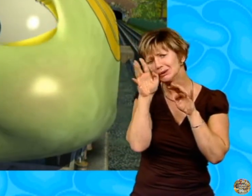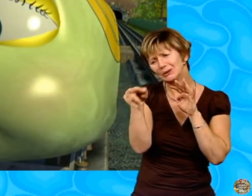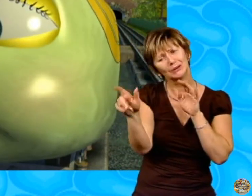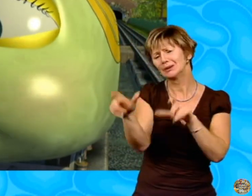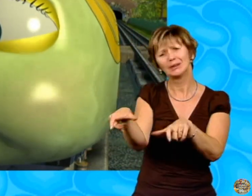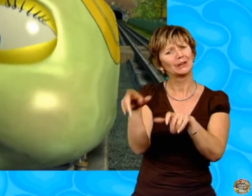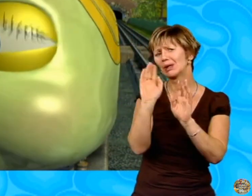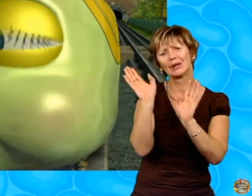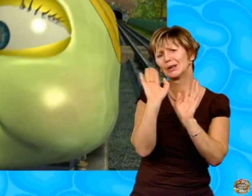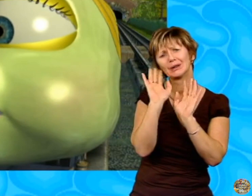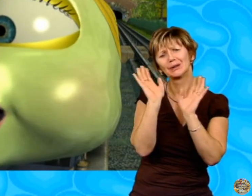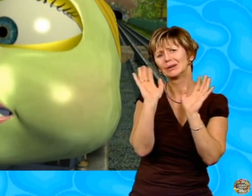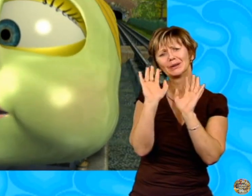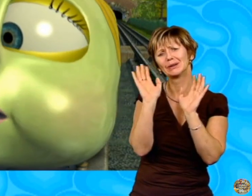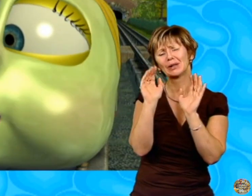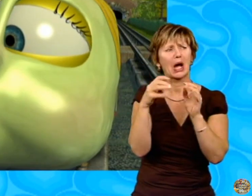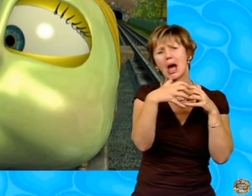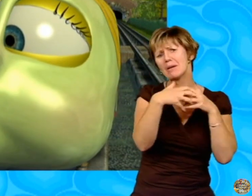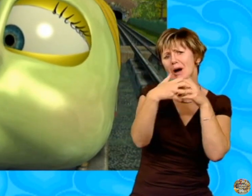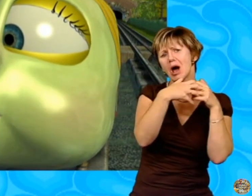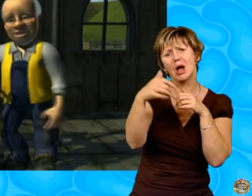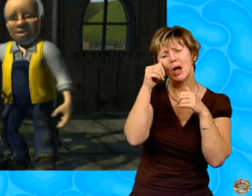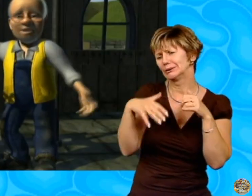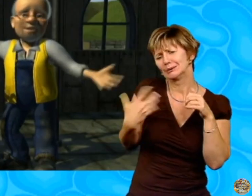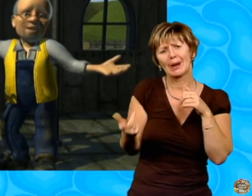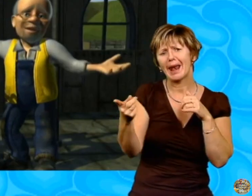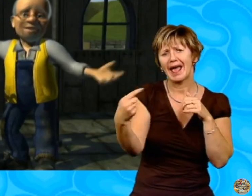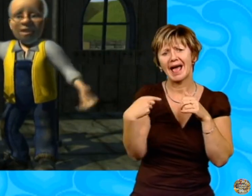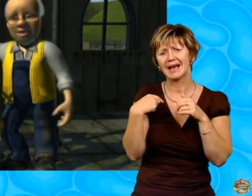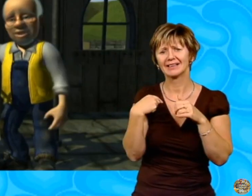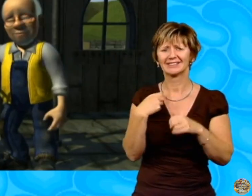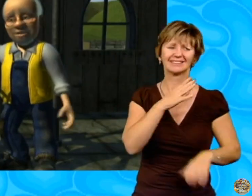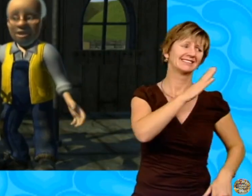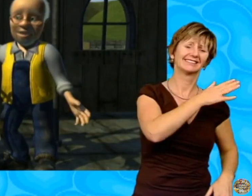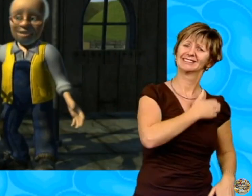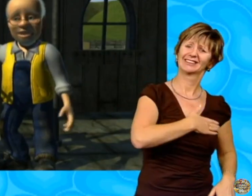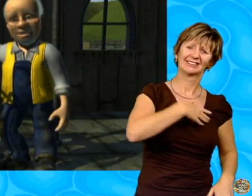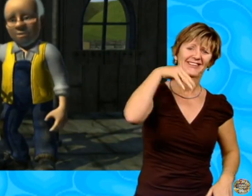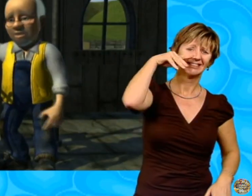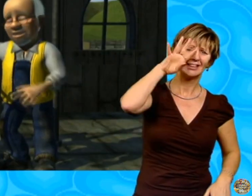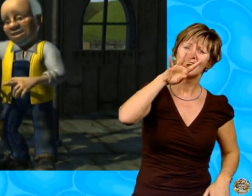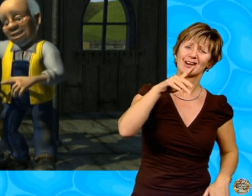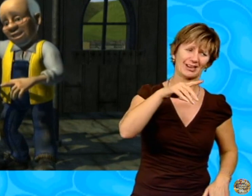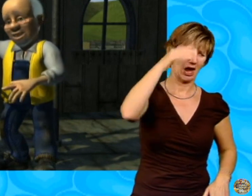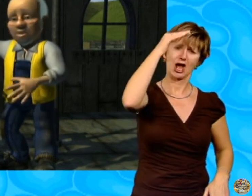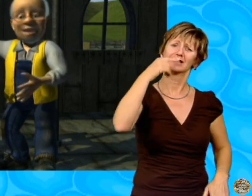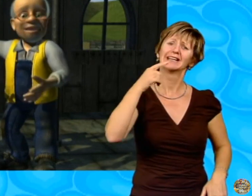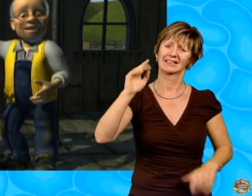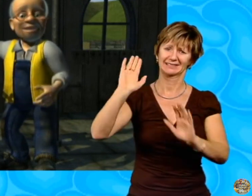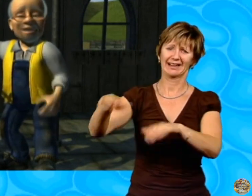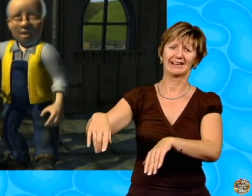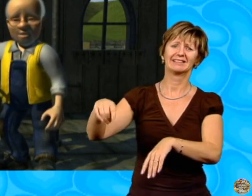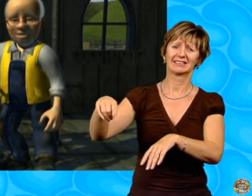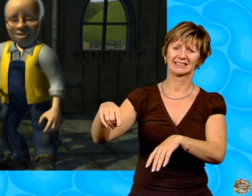go here. Brooklyn knows I don't like the statue. Sorry, Circle, but Ernie said to put it here, so